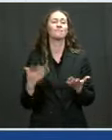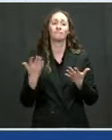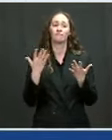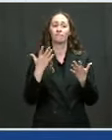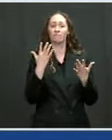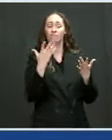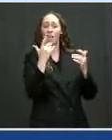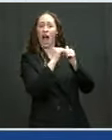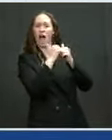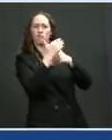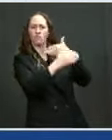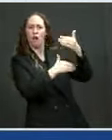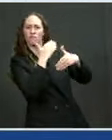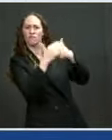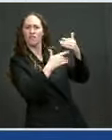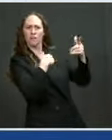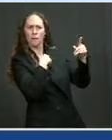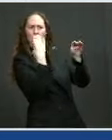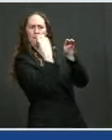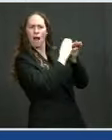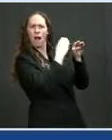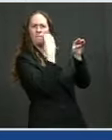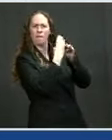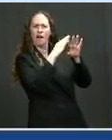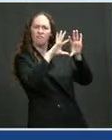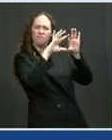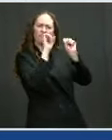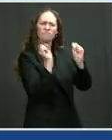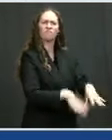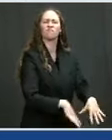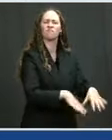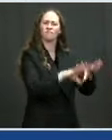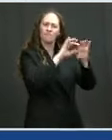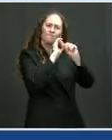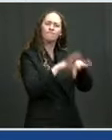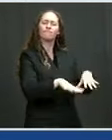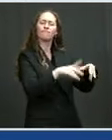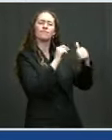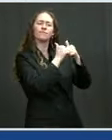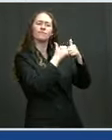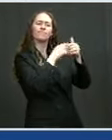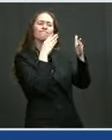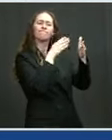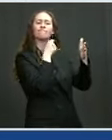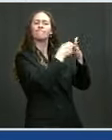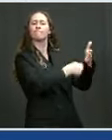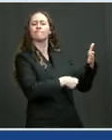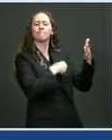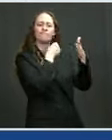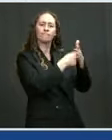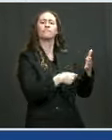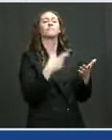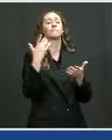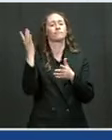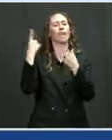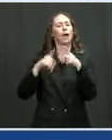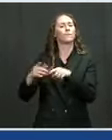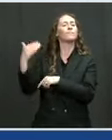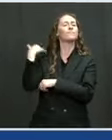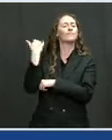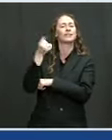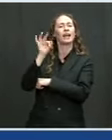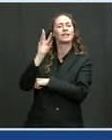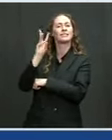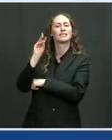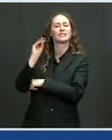overcome are a constant challenge. We saw it in the 60s. But with the current assault, it's not just